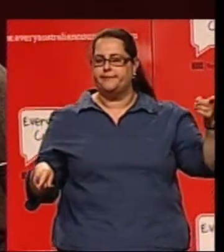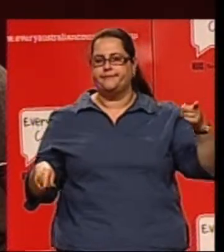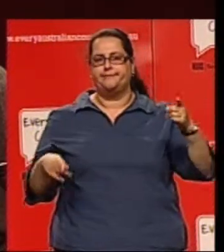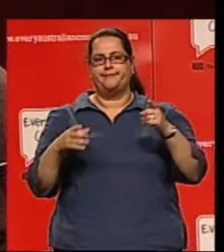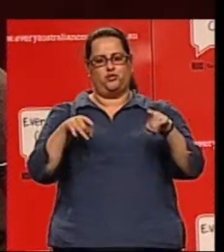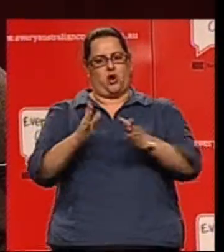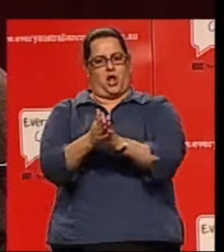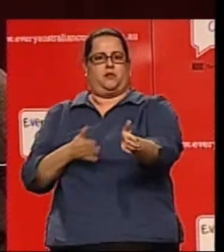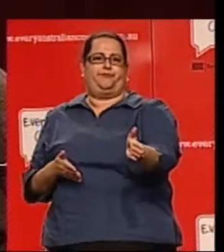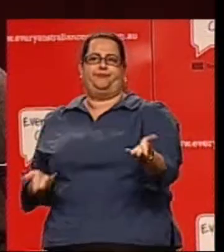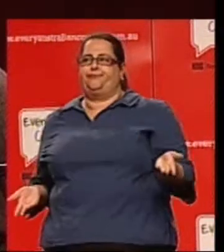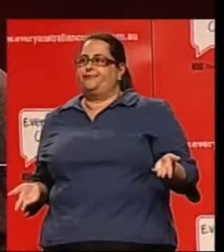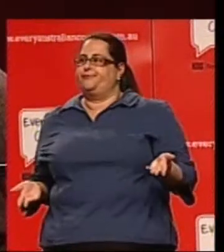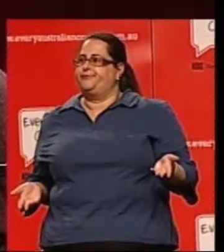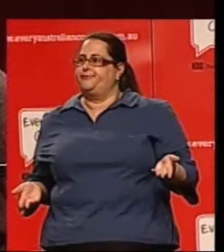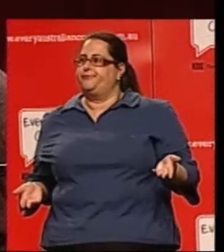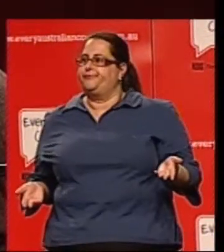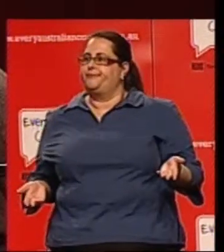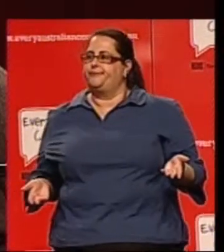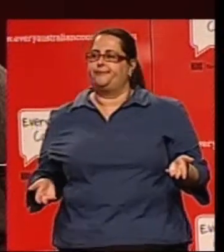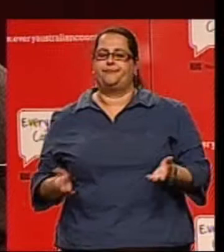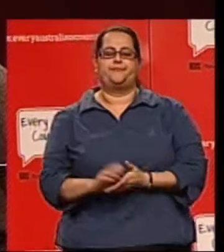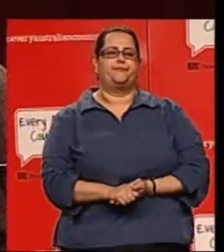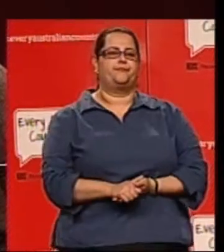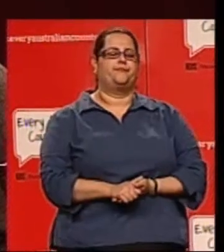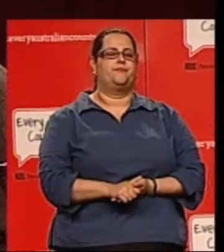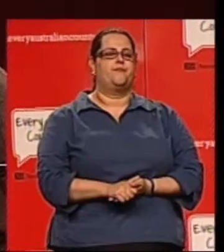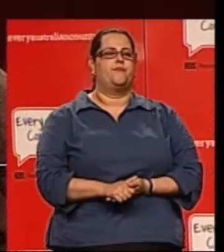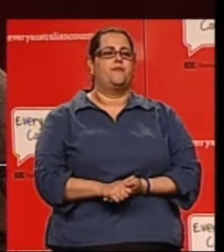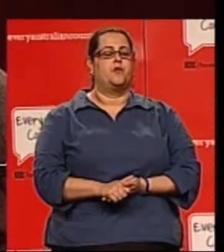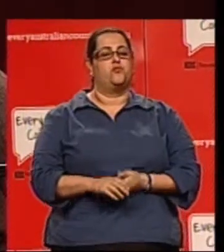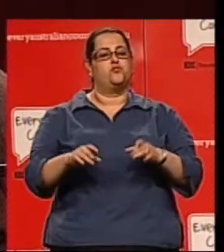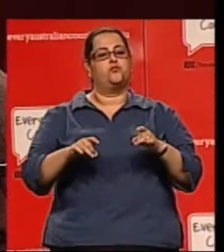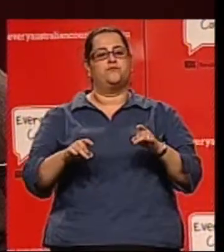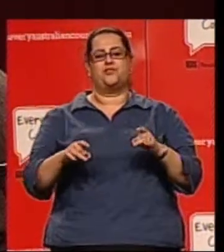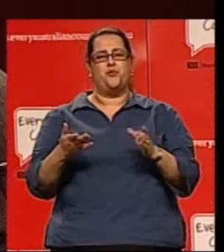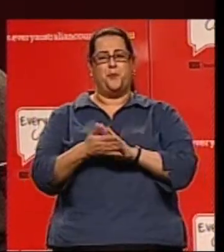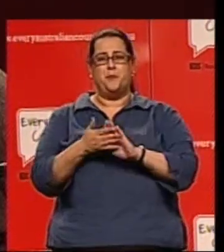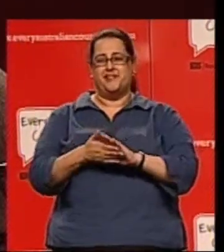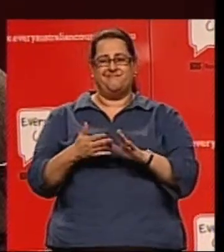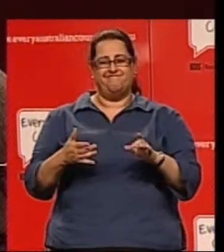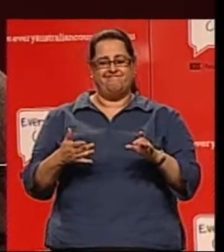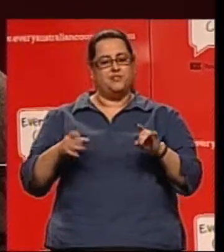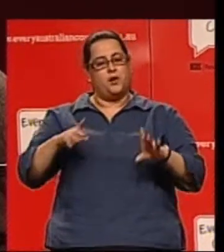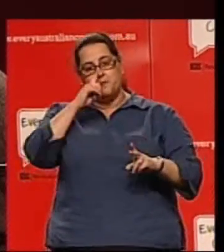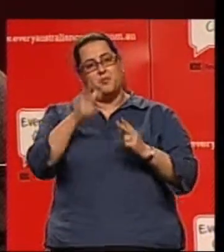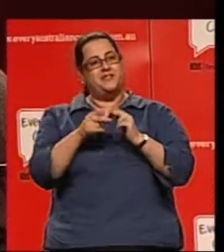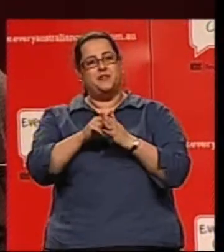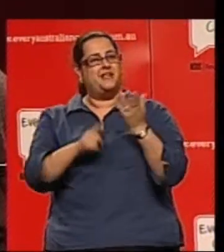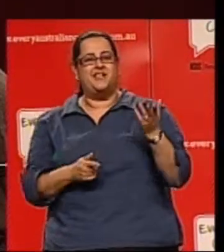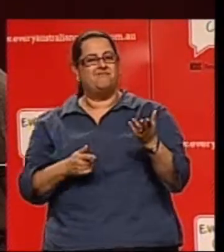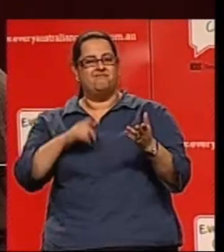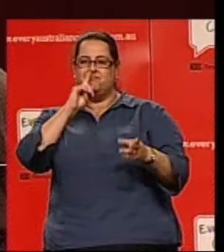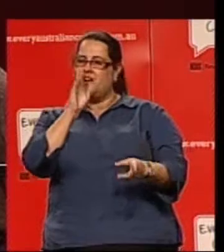Hence, in Australia, the current benchmark for social participation is low. This reflects our low